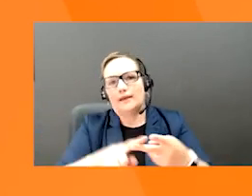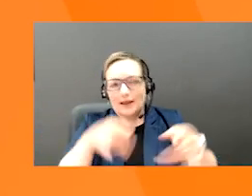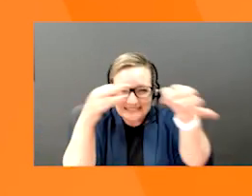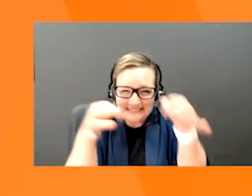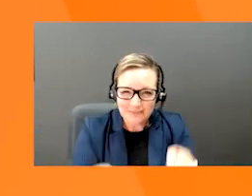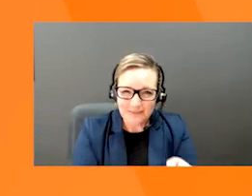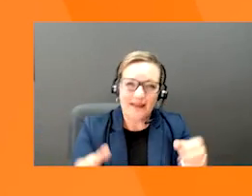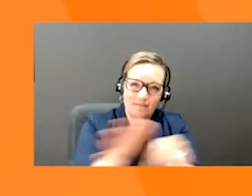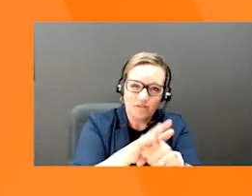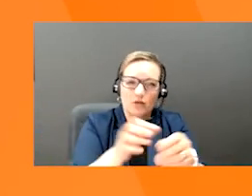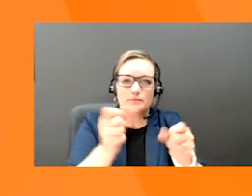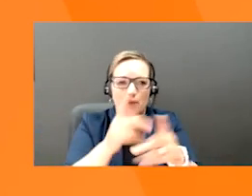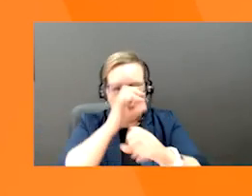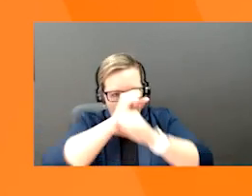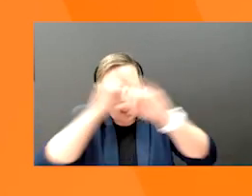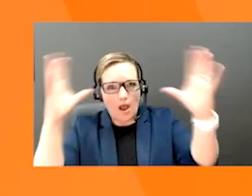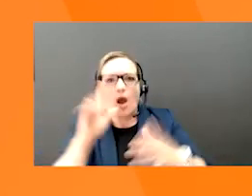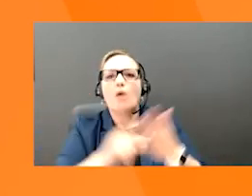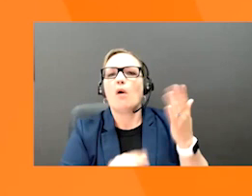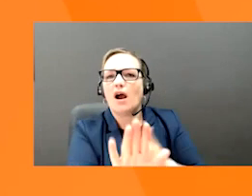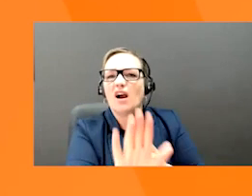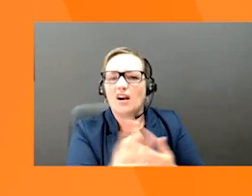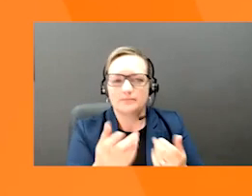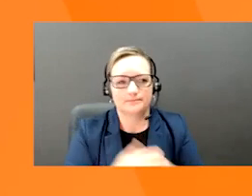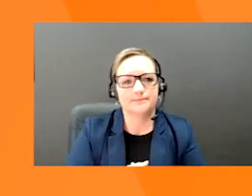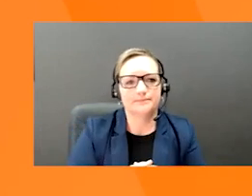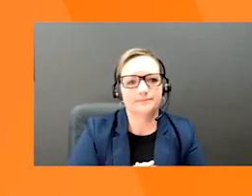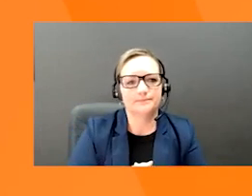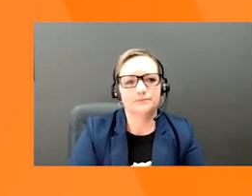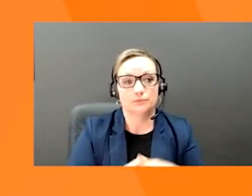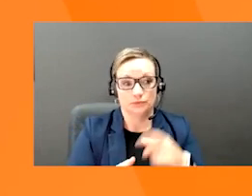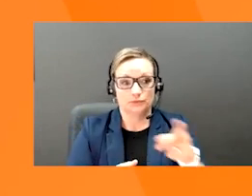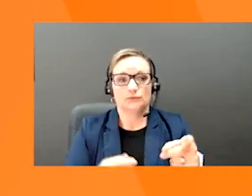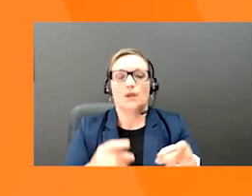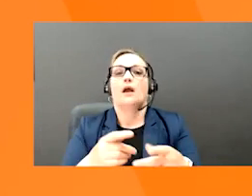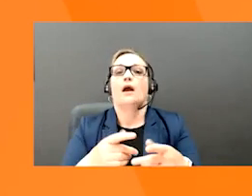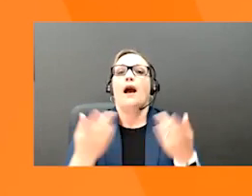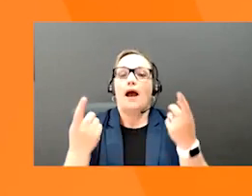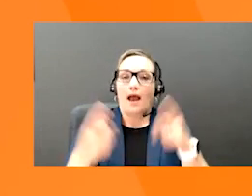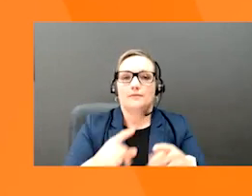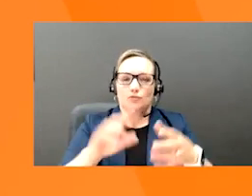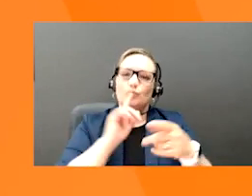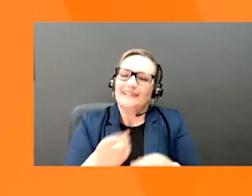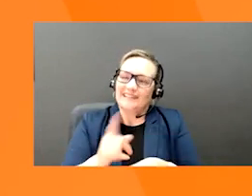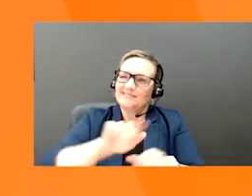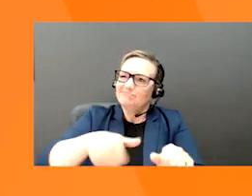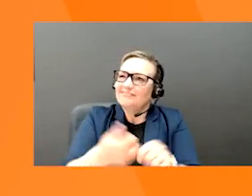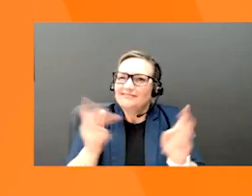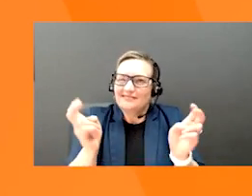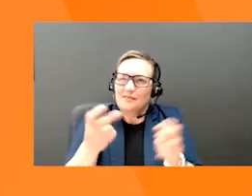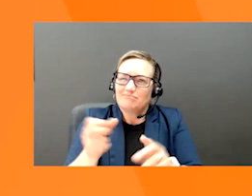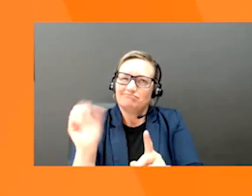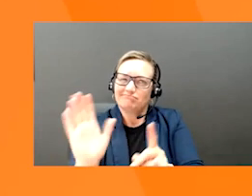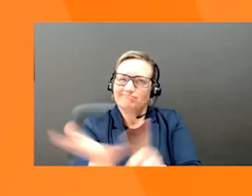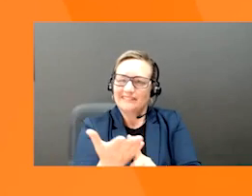Product pitches help build a connection with customers and retail buyers. They offer a compelling story and differentiate your